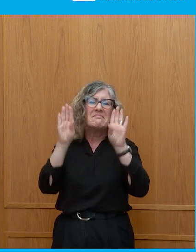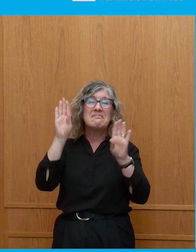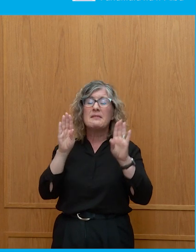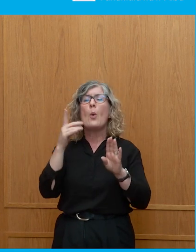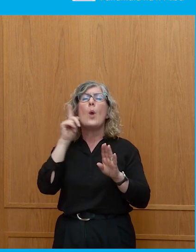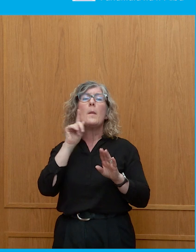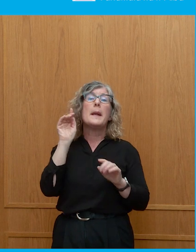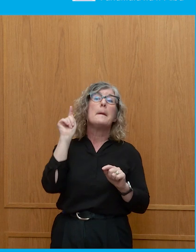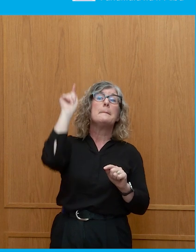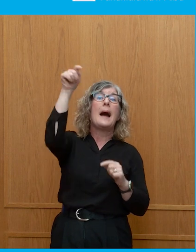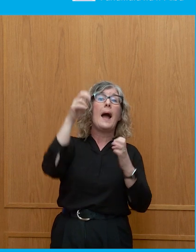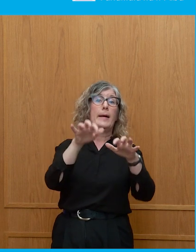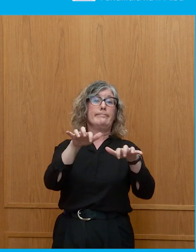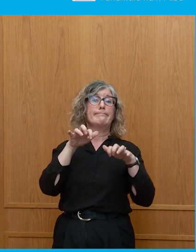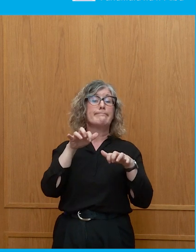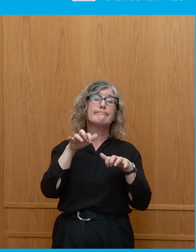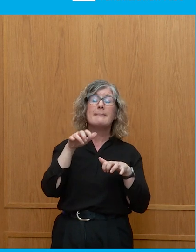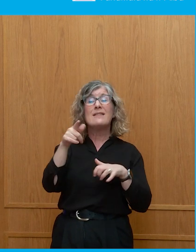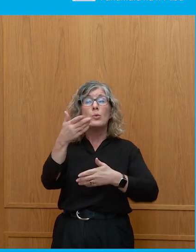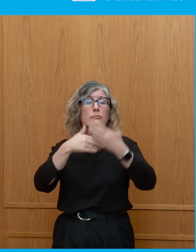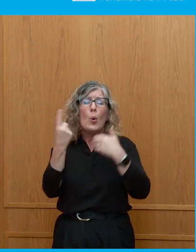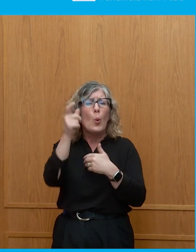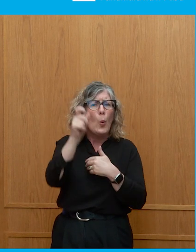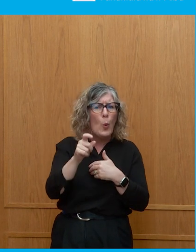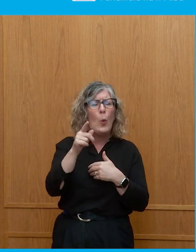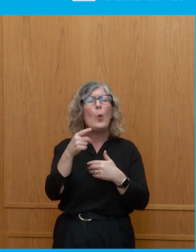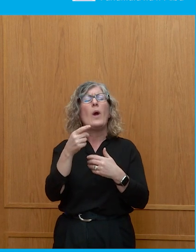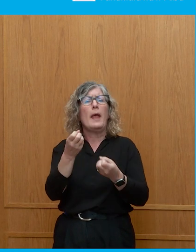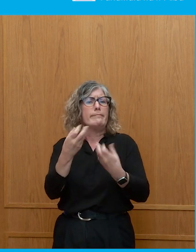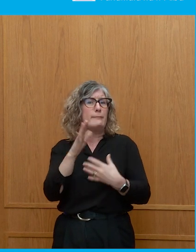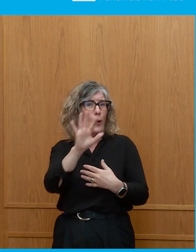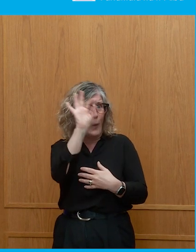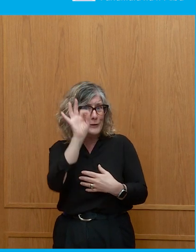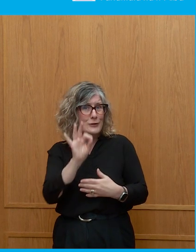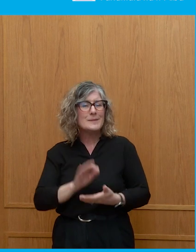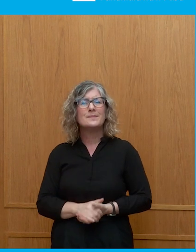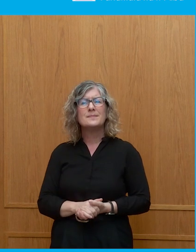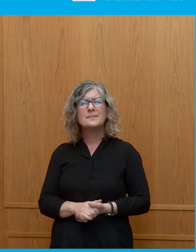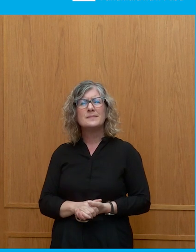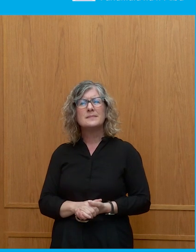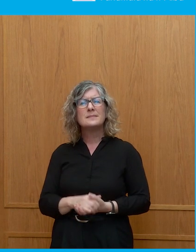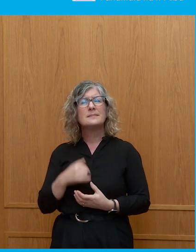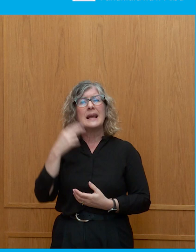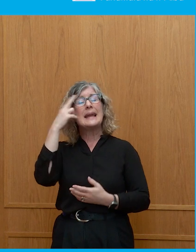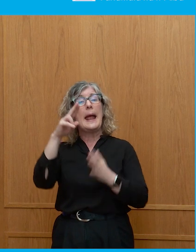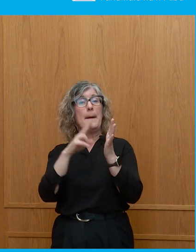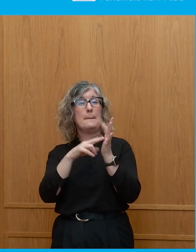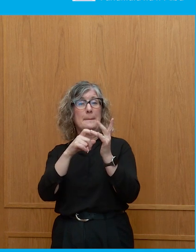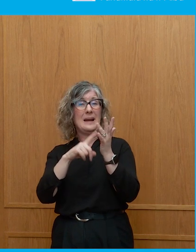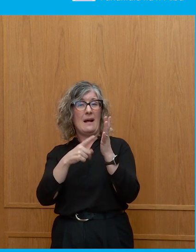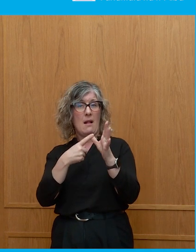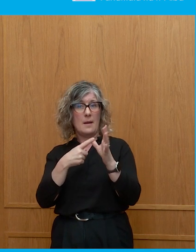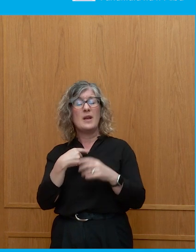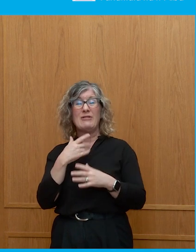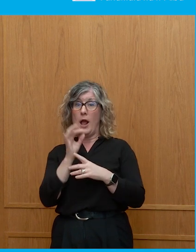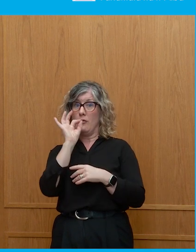with the lady at the back. So if you tell us who you are and then fire out your question. My name is Anne Packard. This is a question, Chairman, for